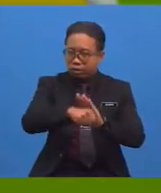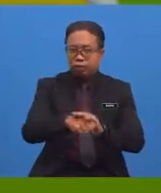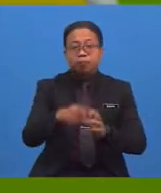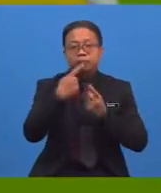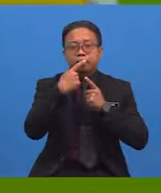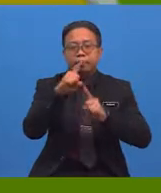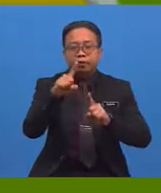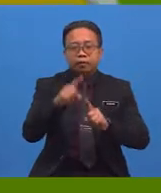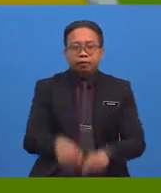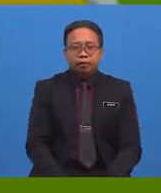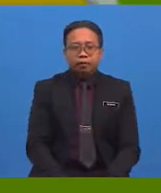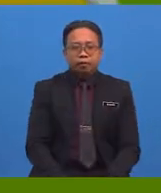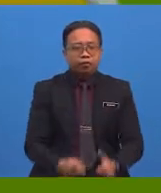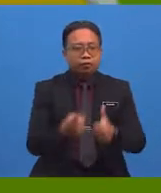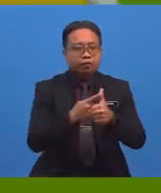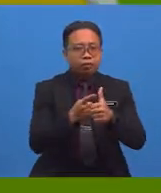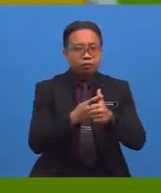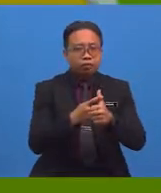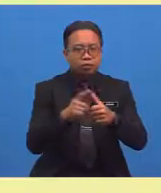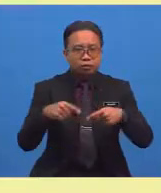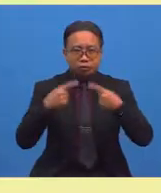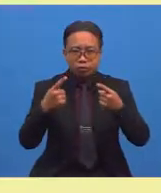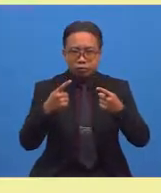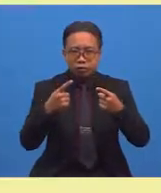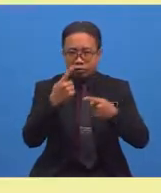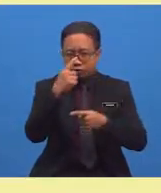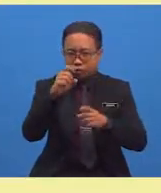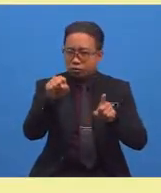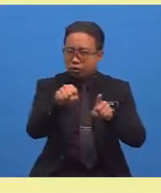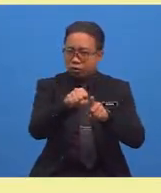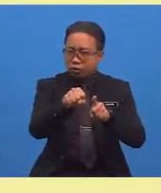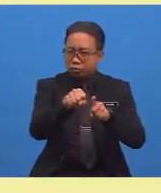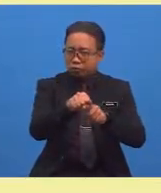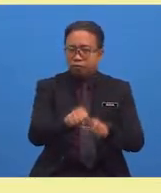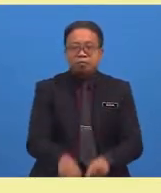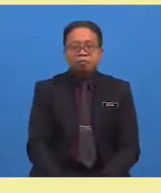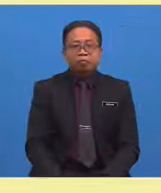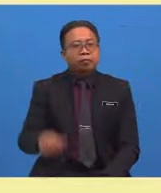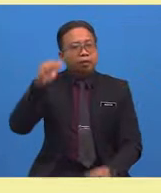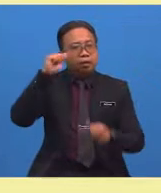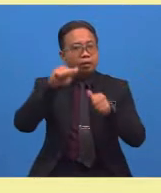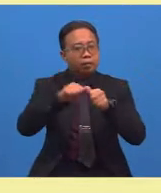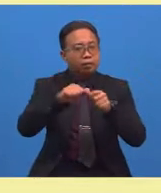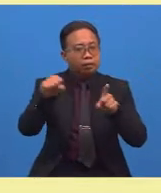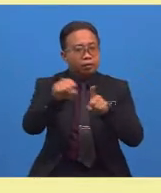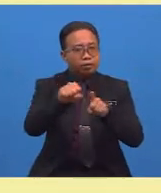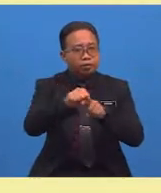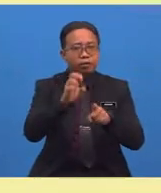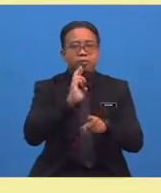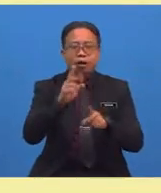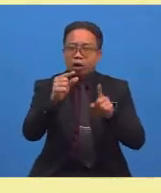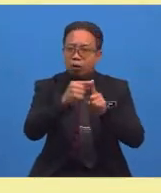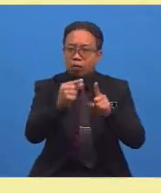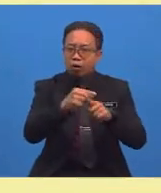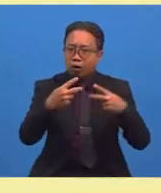then. The first round is going to be for synonyms. Remember, synonyms are words